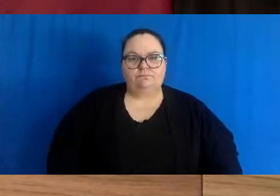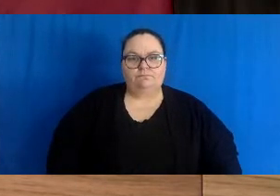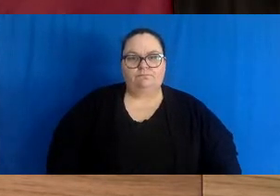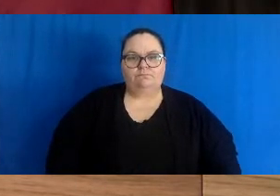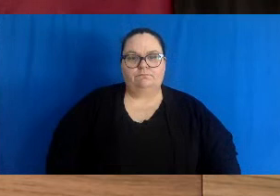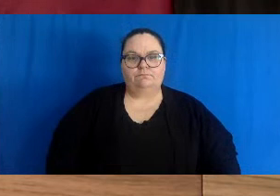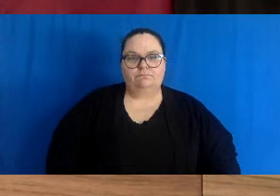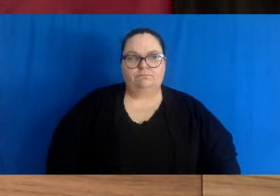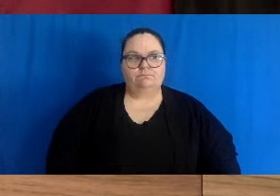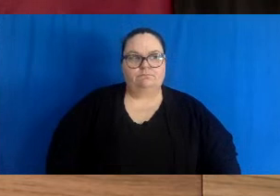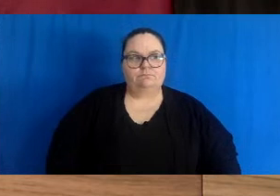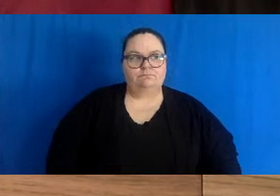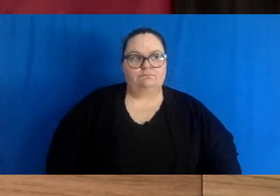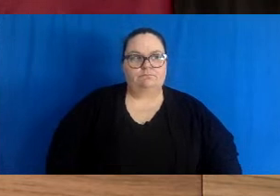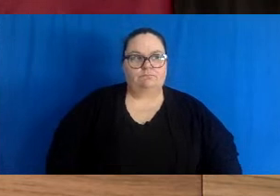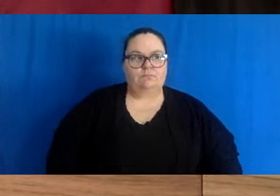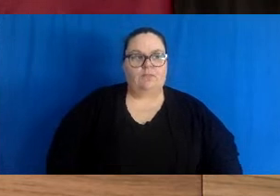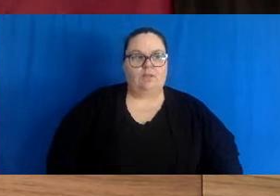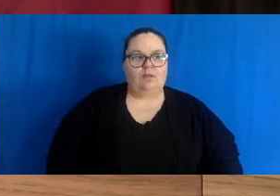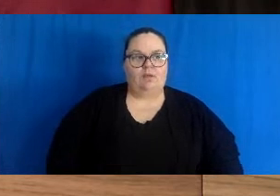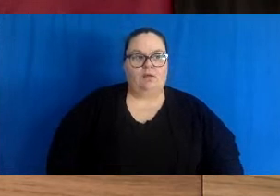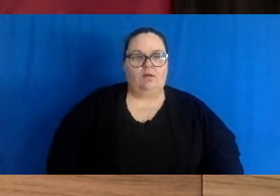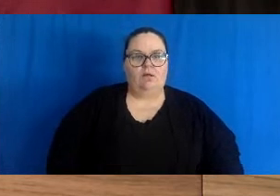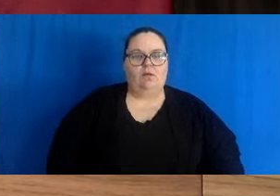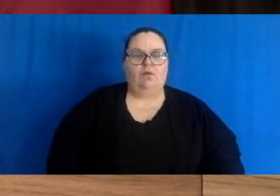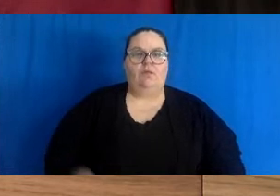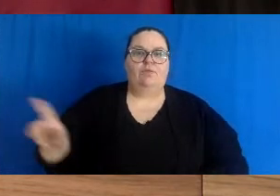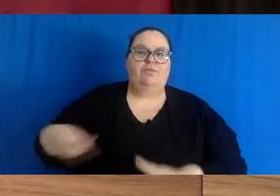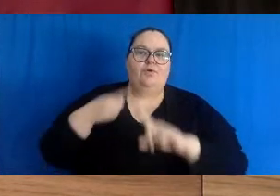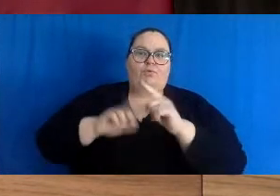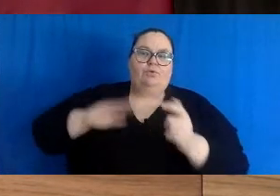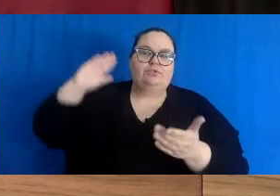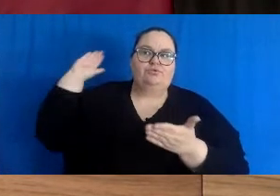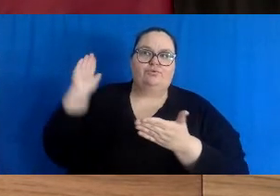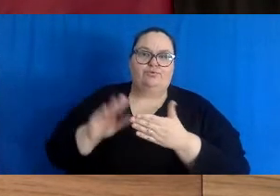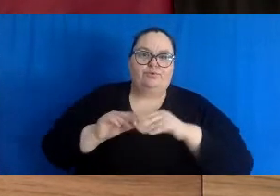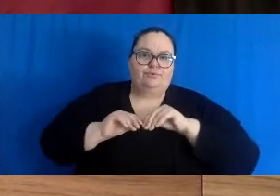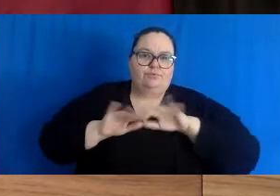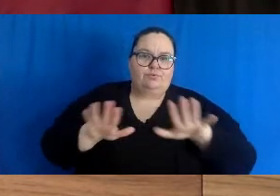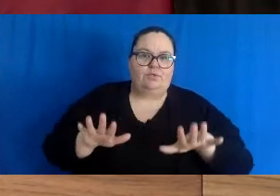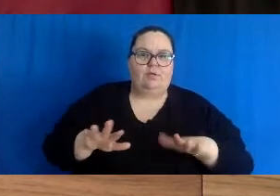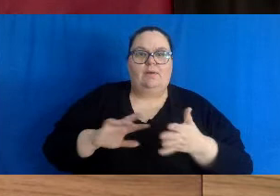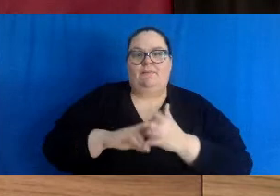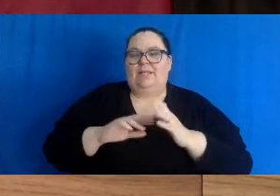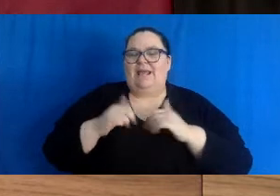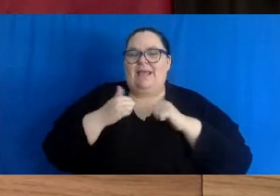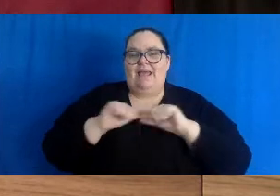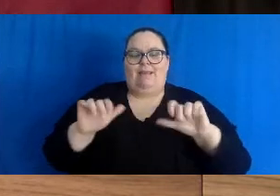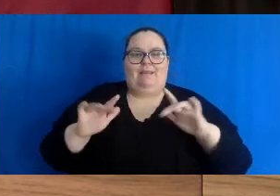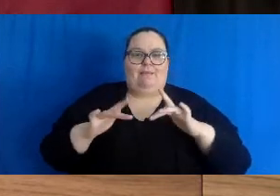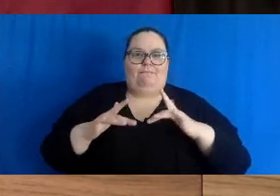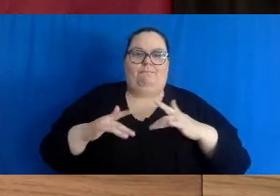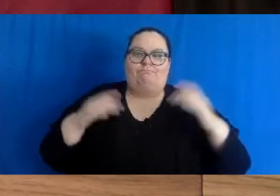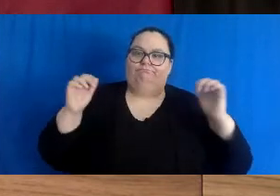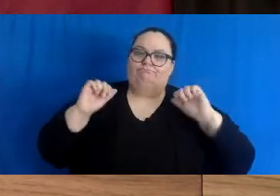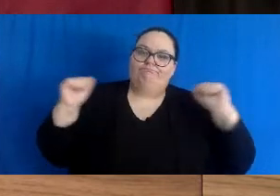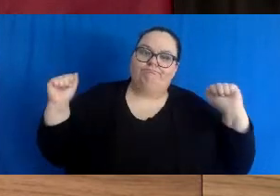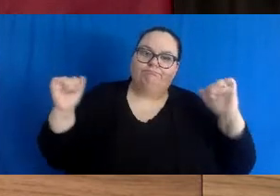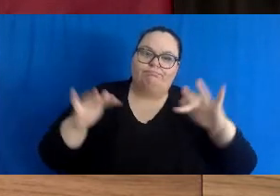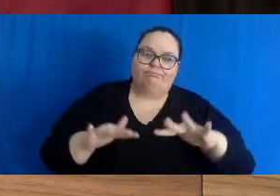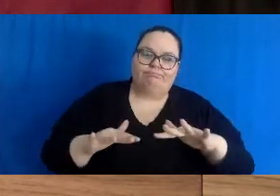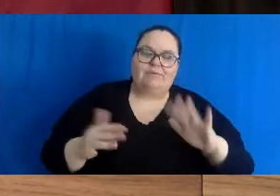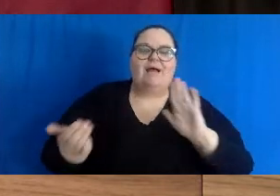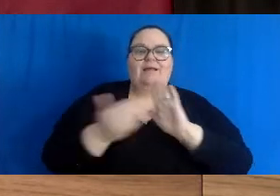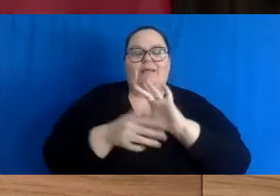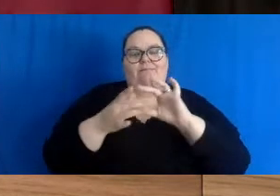In order to slow the spread of this virus, Level 3 of our winter plan will prohibit all public gatherings, including closing theaters, cinemas, and